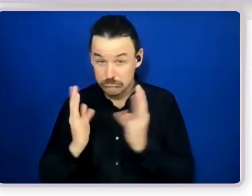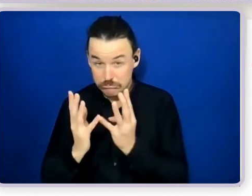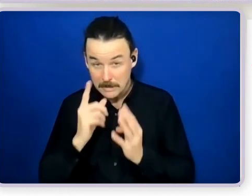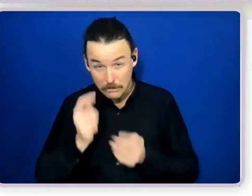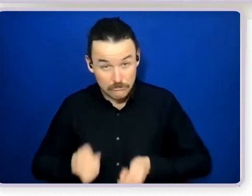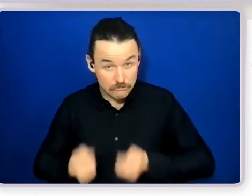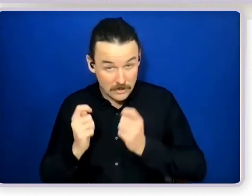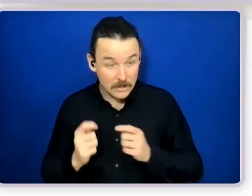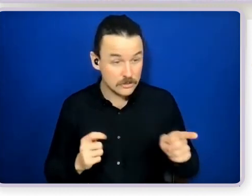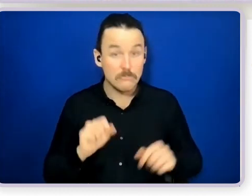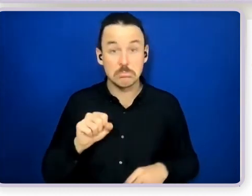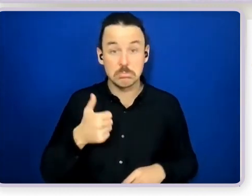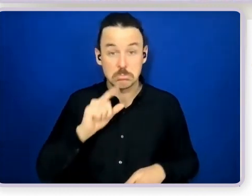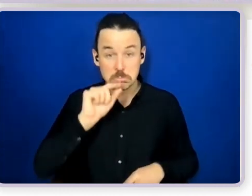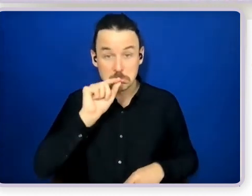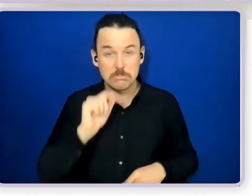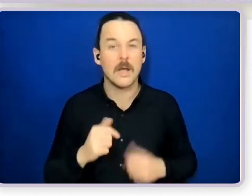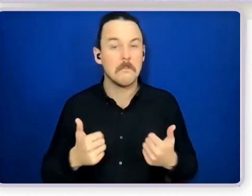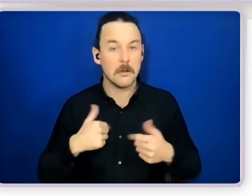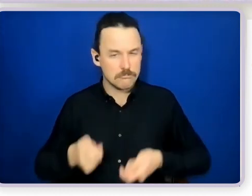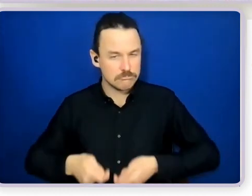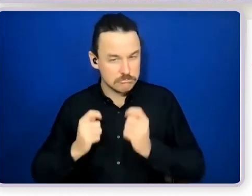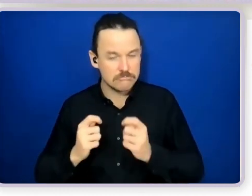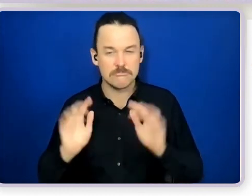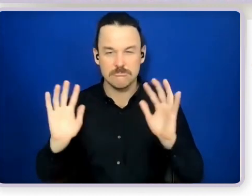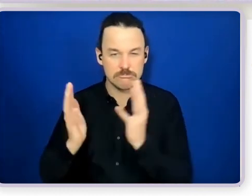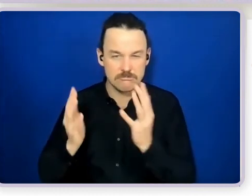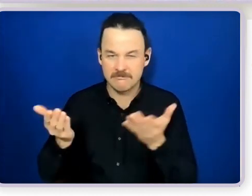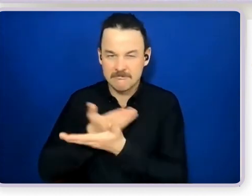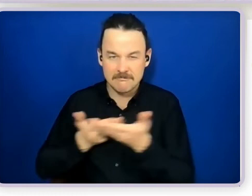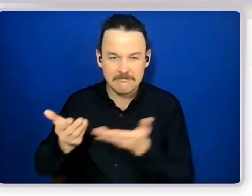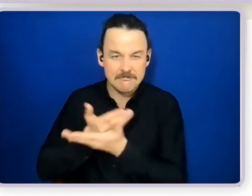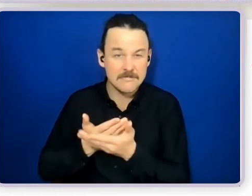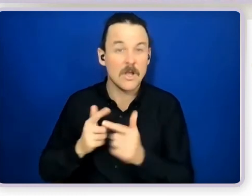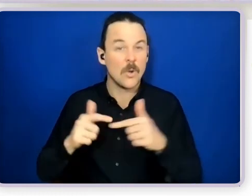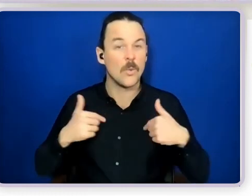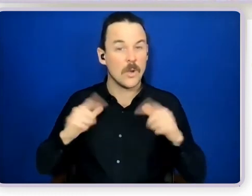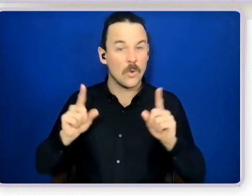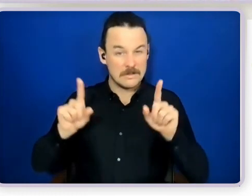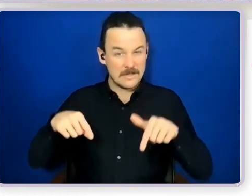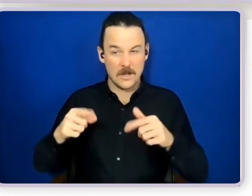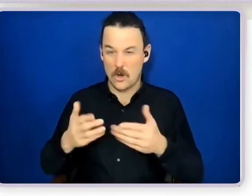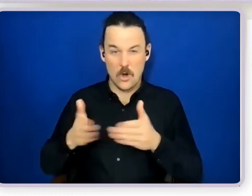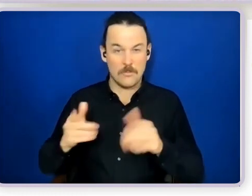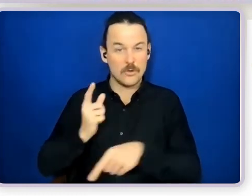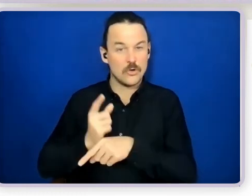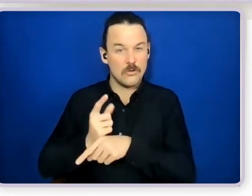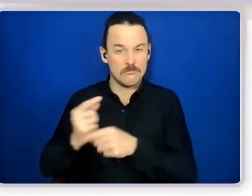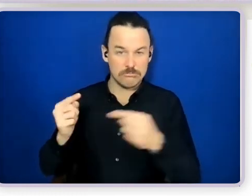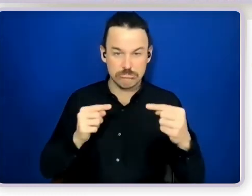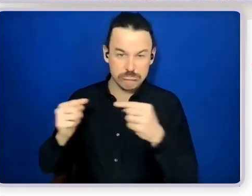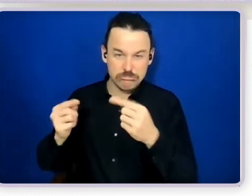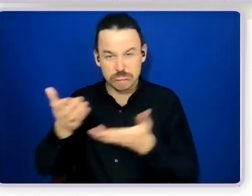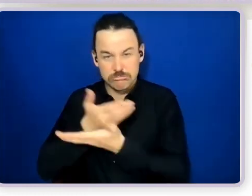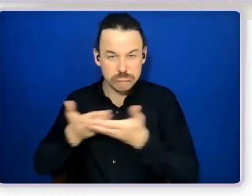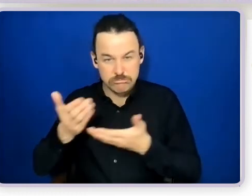and what we did was essentially open that up for debate and discussion in her circle the result